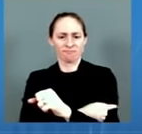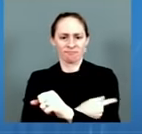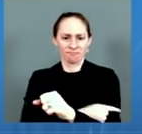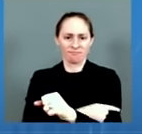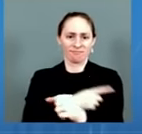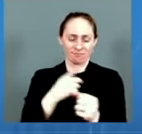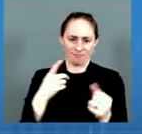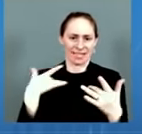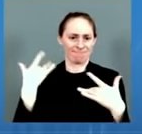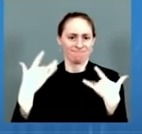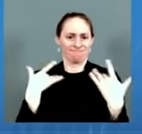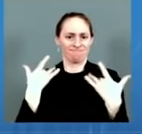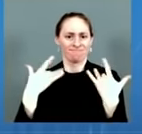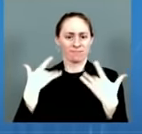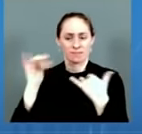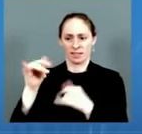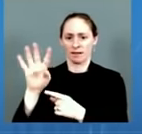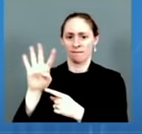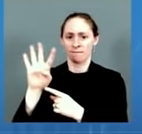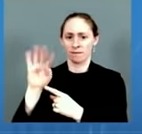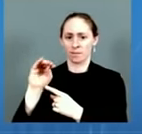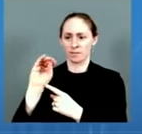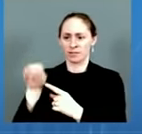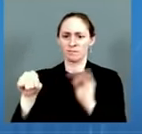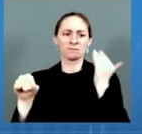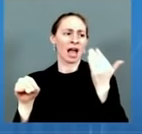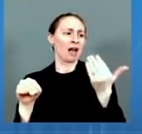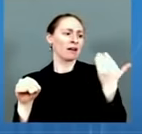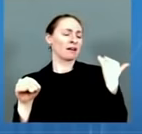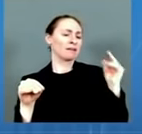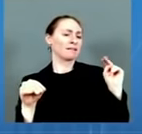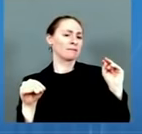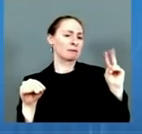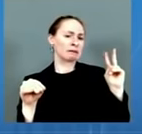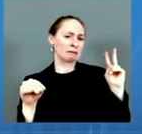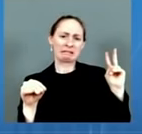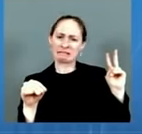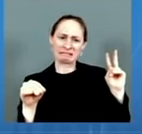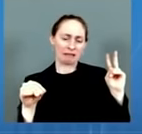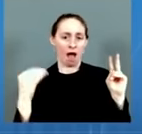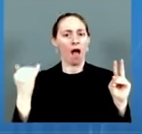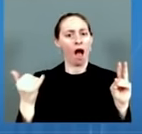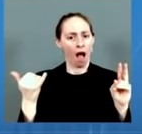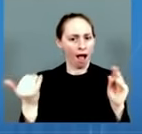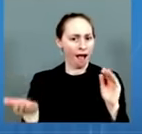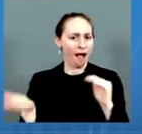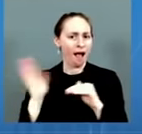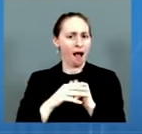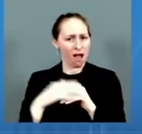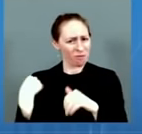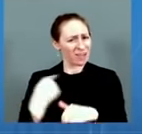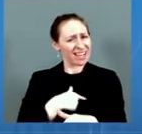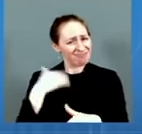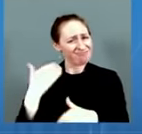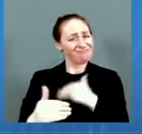This is significant progress, putting us in a stronger position as we confront Omicron and head into winter.